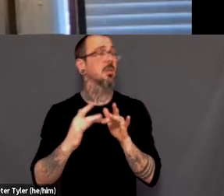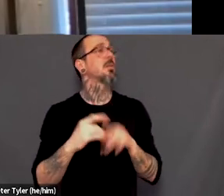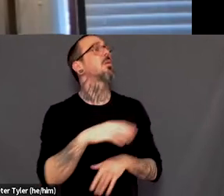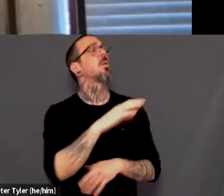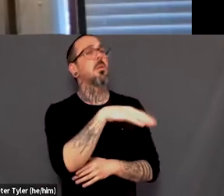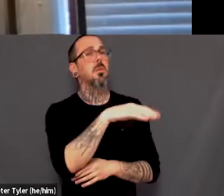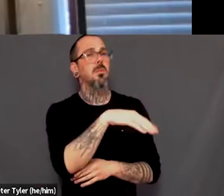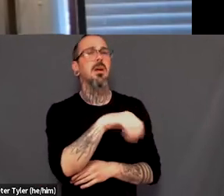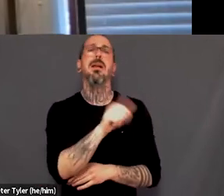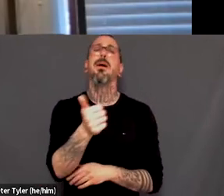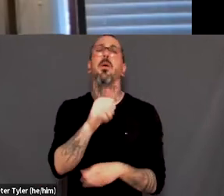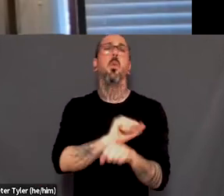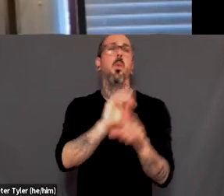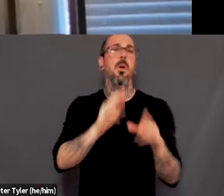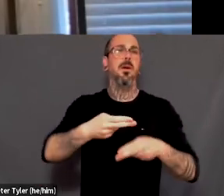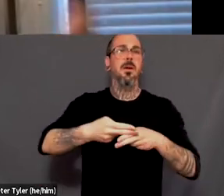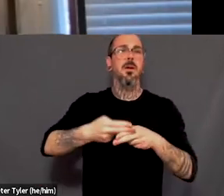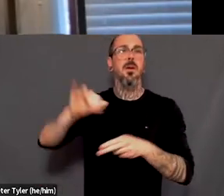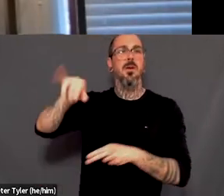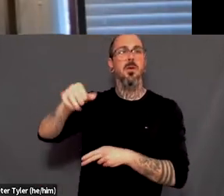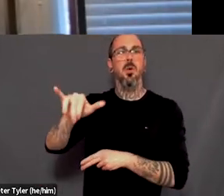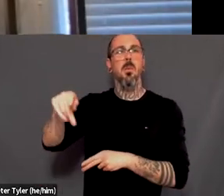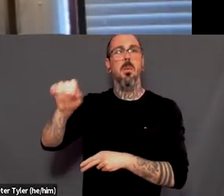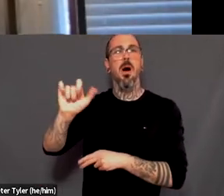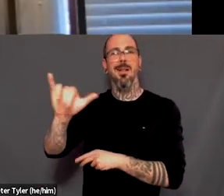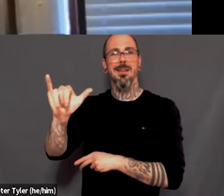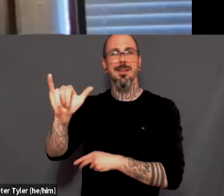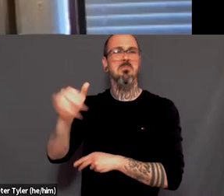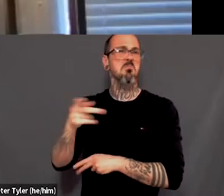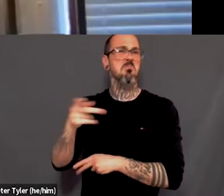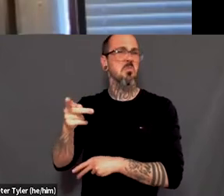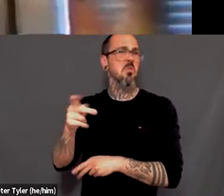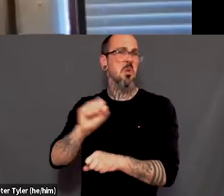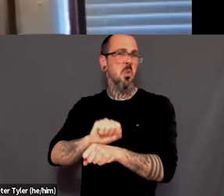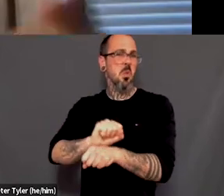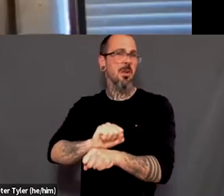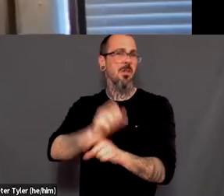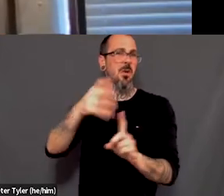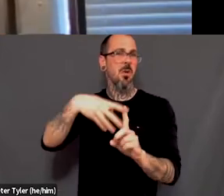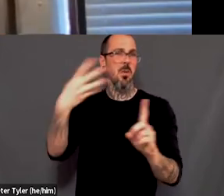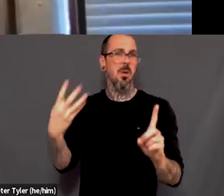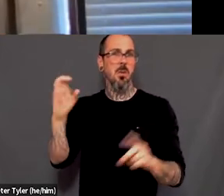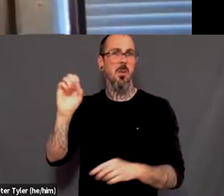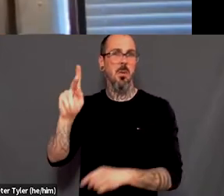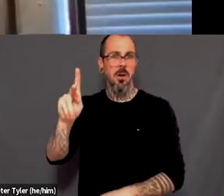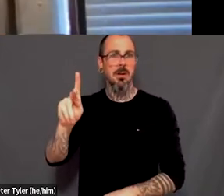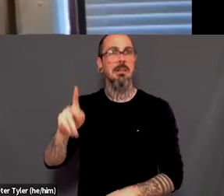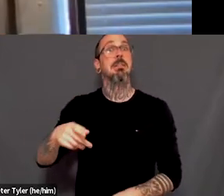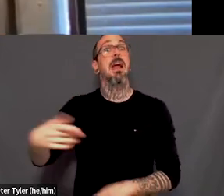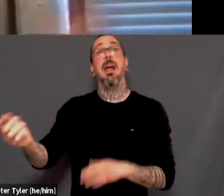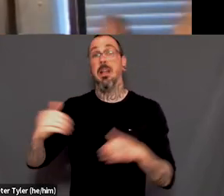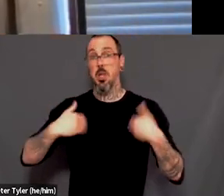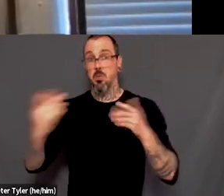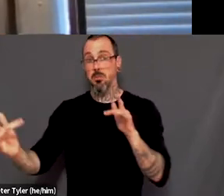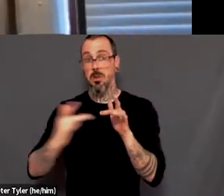rainbow rack named joy poly that they're like, I wish we had one of you or a joy poly in the school system to help, help us help us